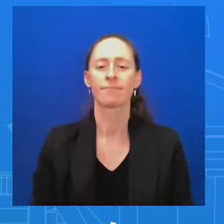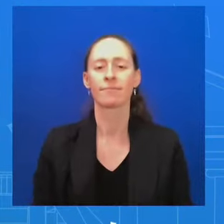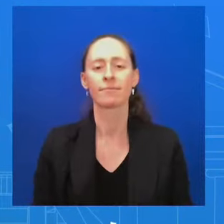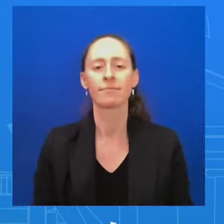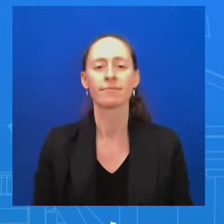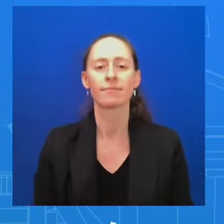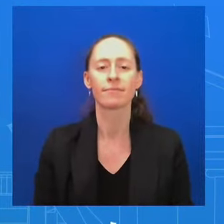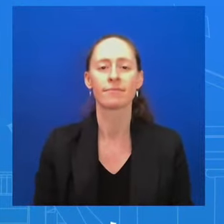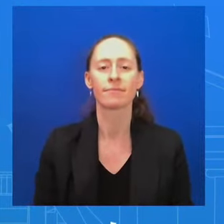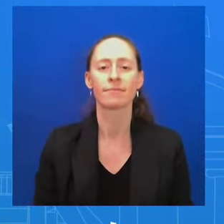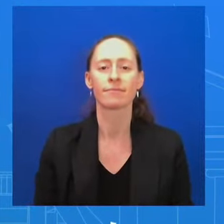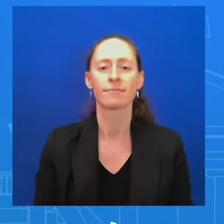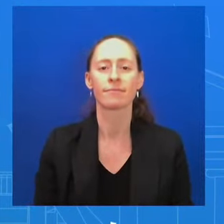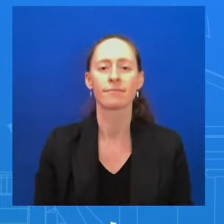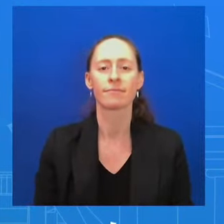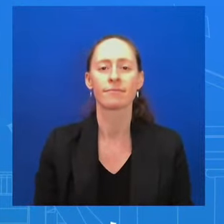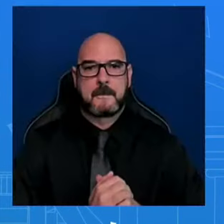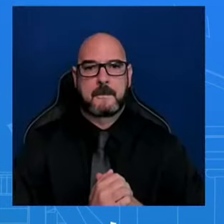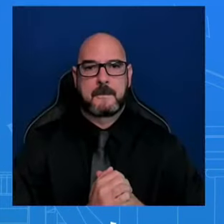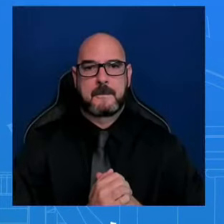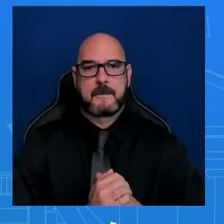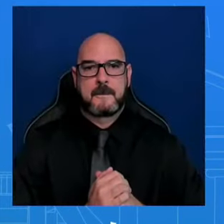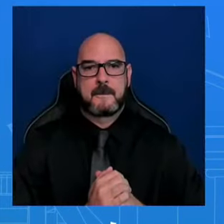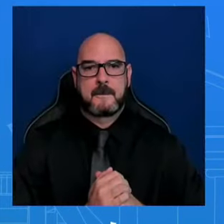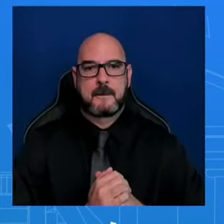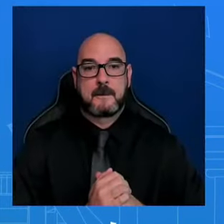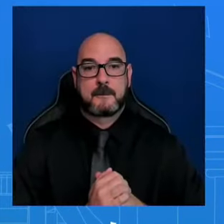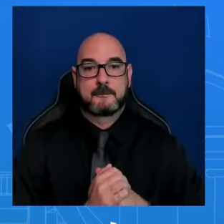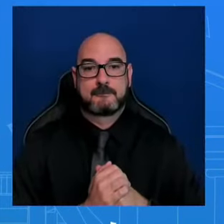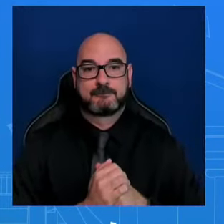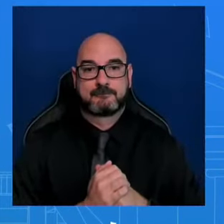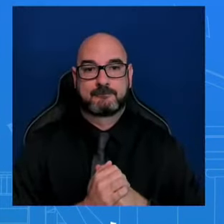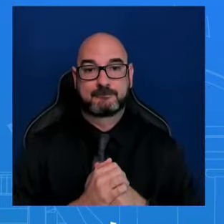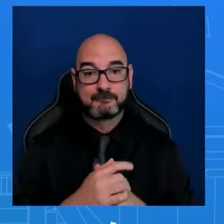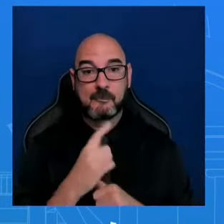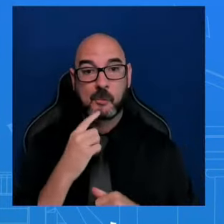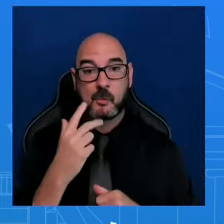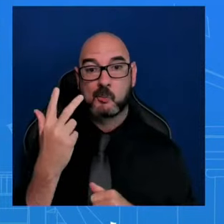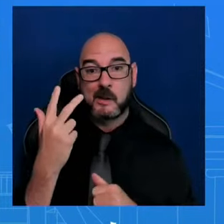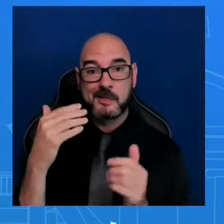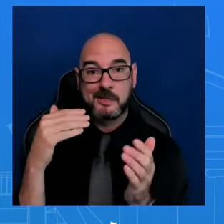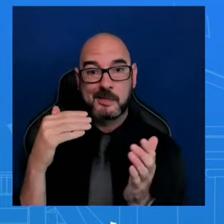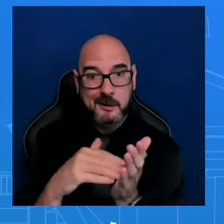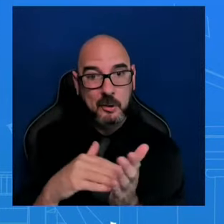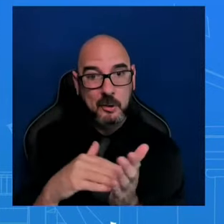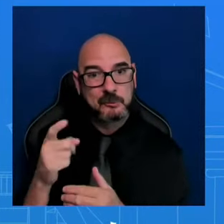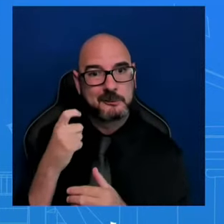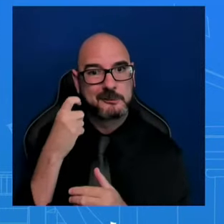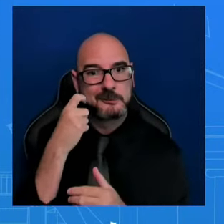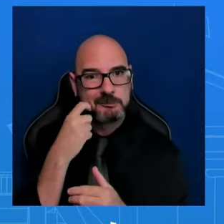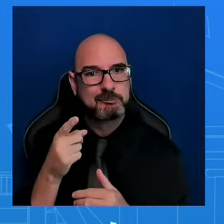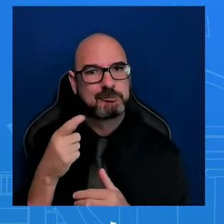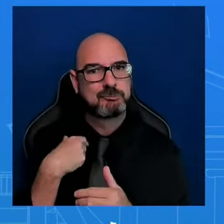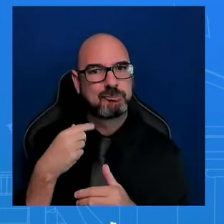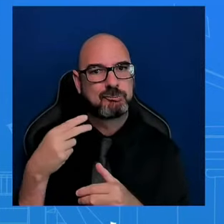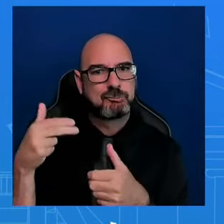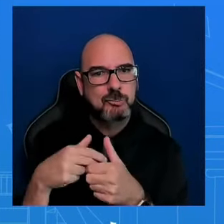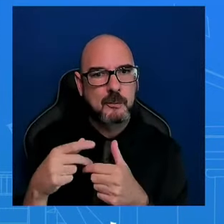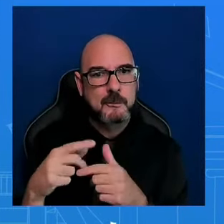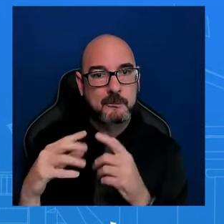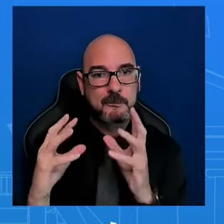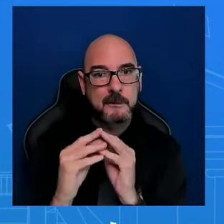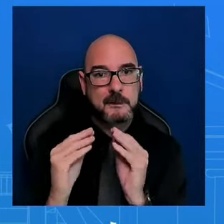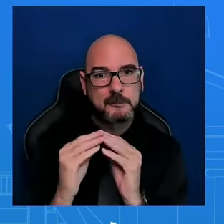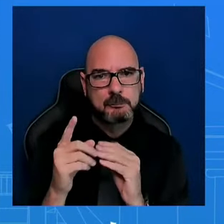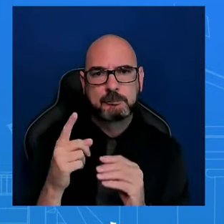three doctors – were three doctors who recently returned from Gaza who participated in the meeting this week, and they shared their firsthand experience